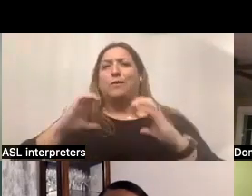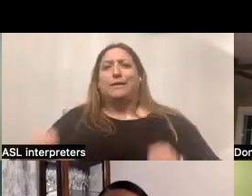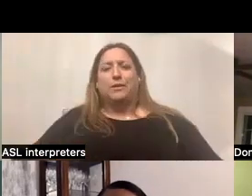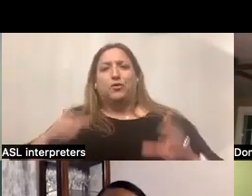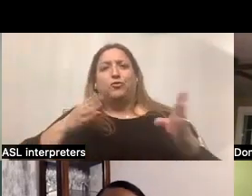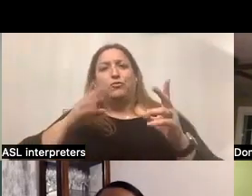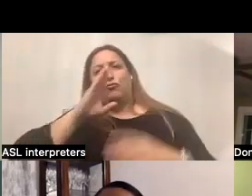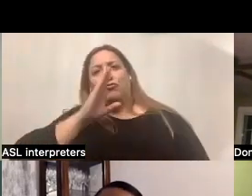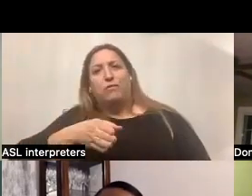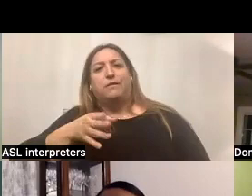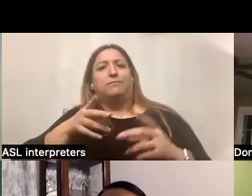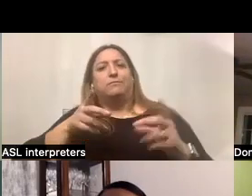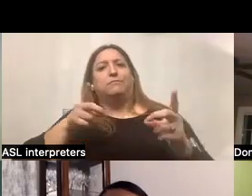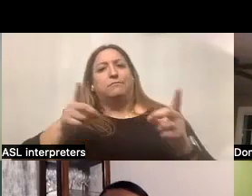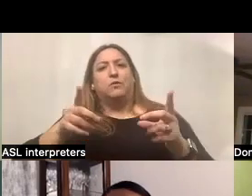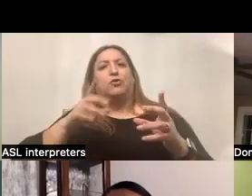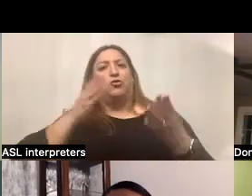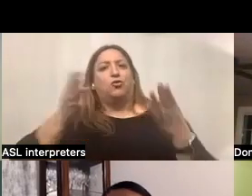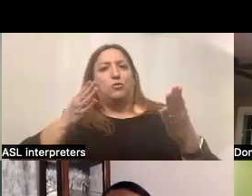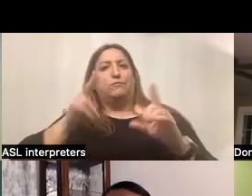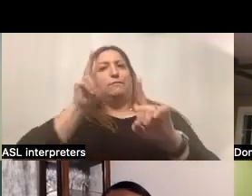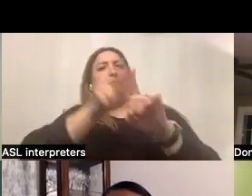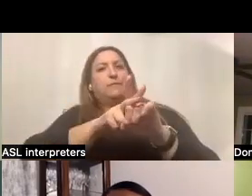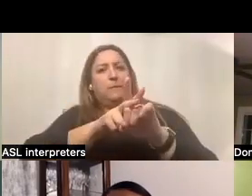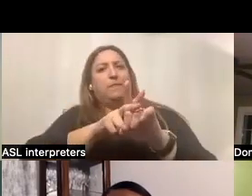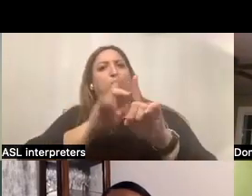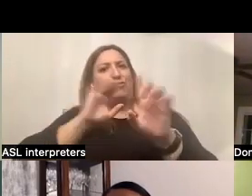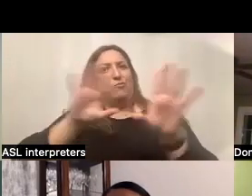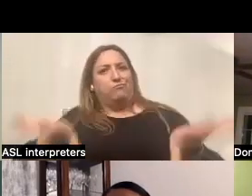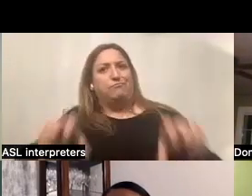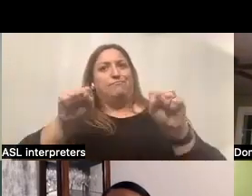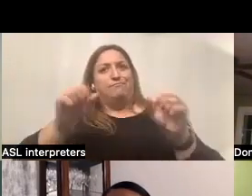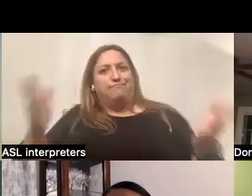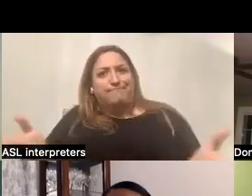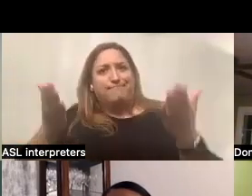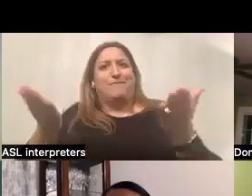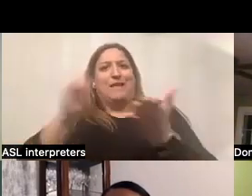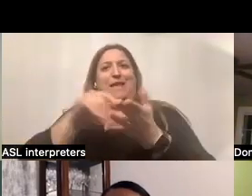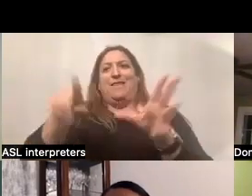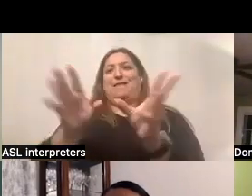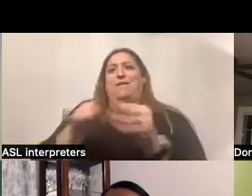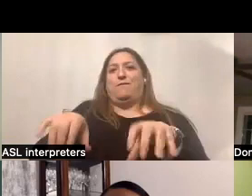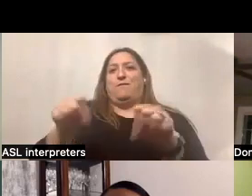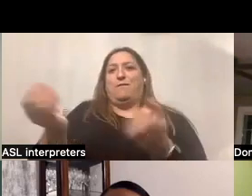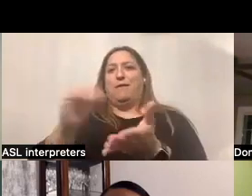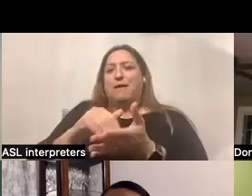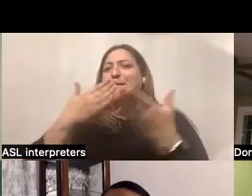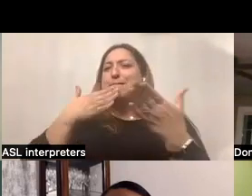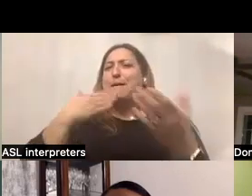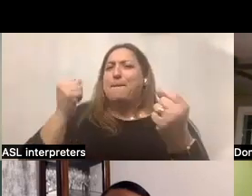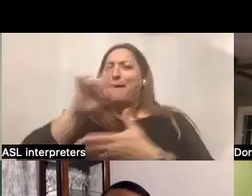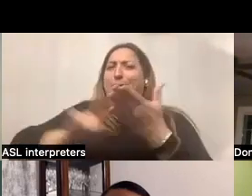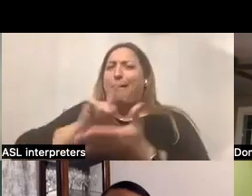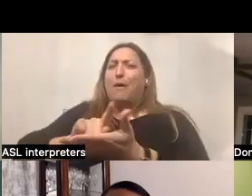in submitting an application to resurrect this conference. We're also very grateful to the many hours of volunteer